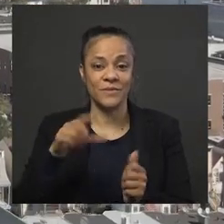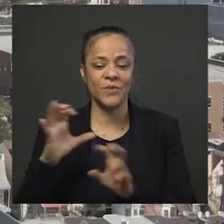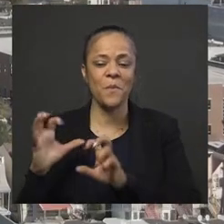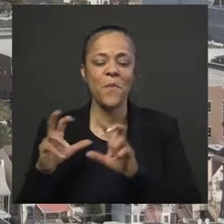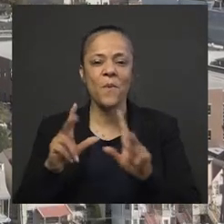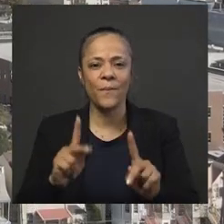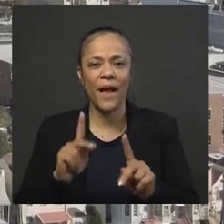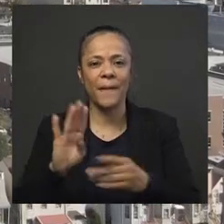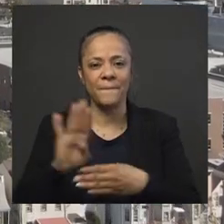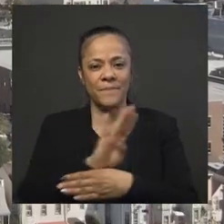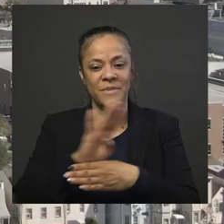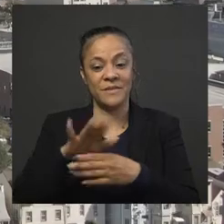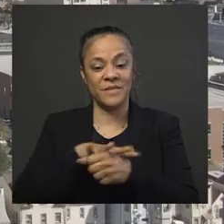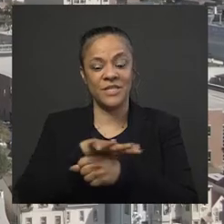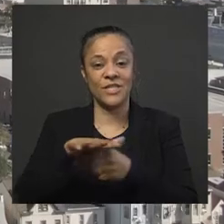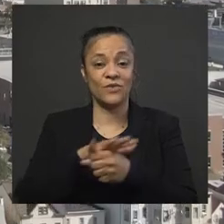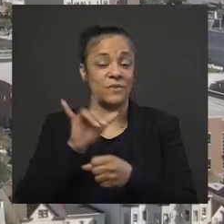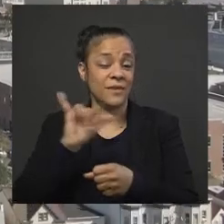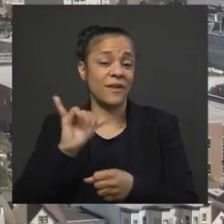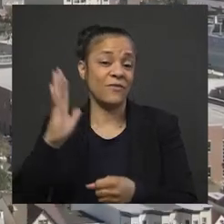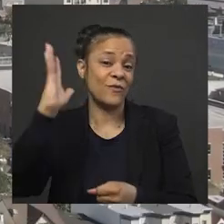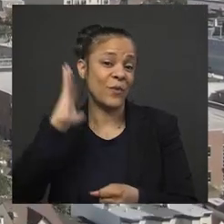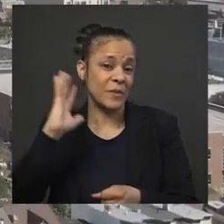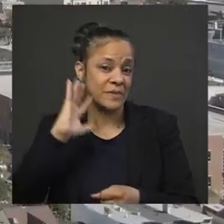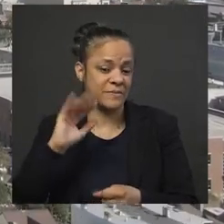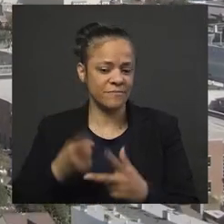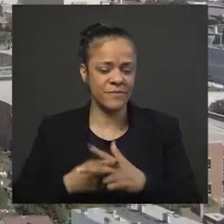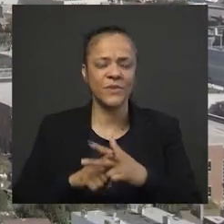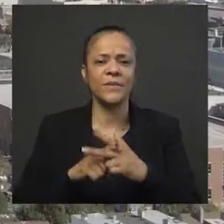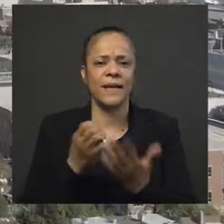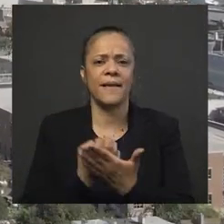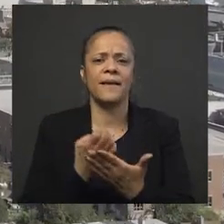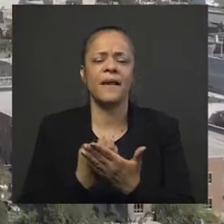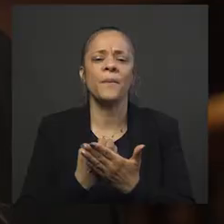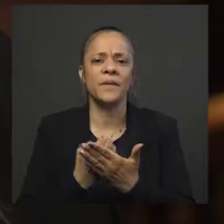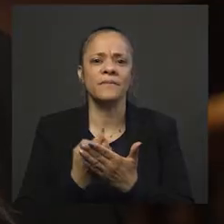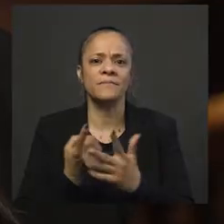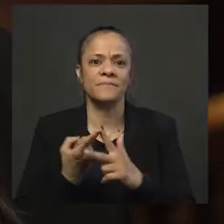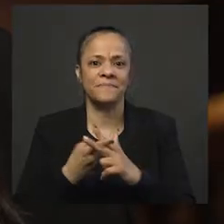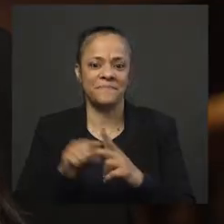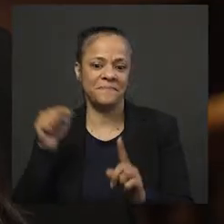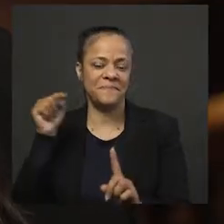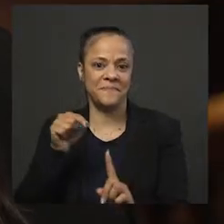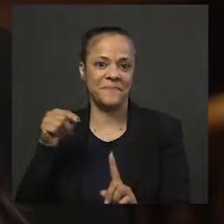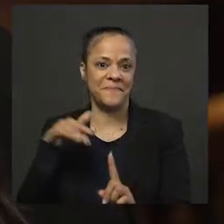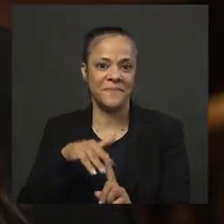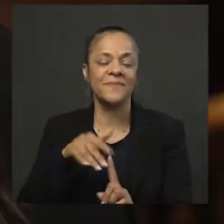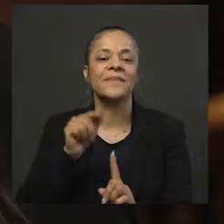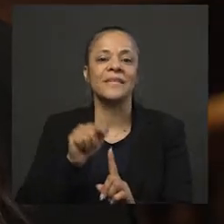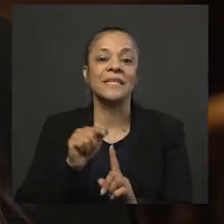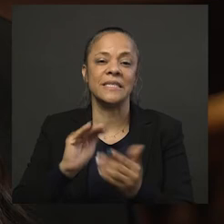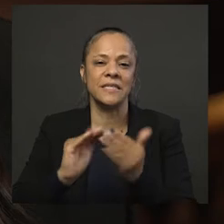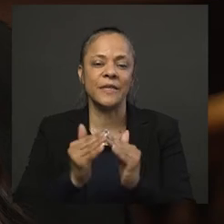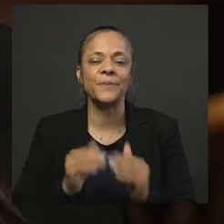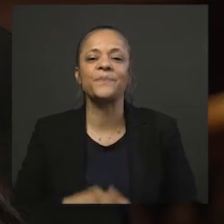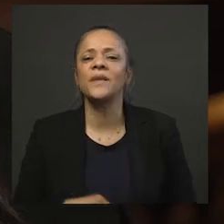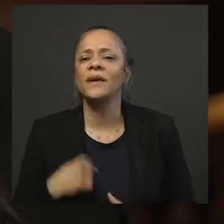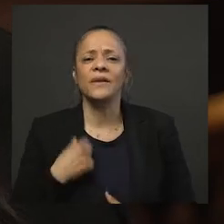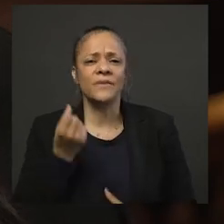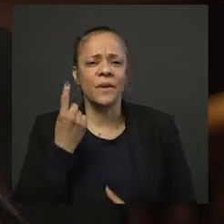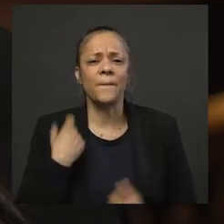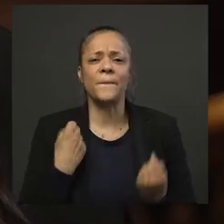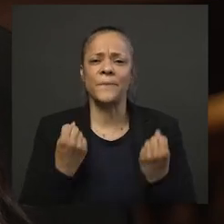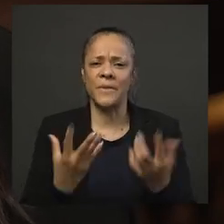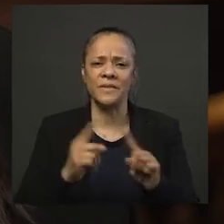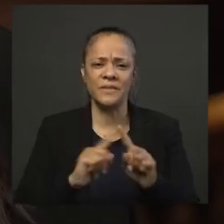Business District to its former glory as an economic engine for the City. We also have many other projects underway throughout the City